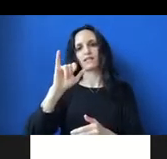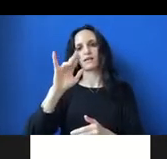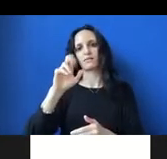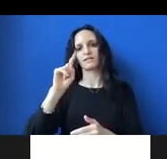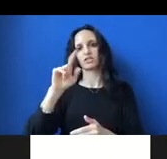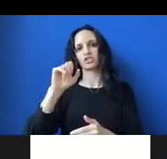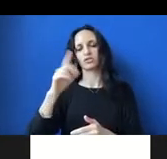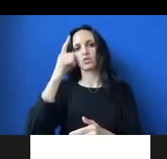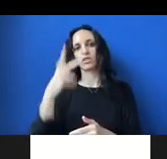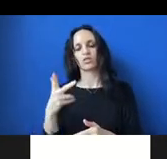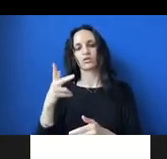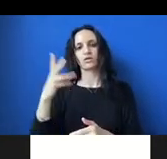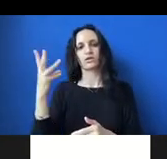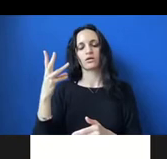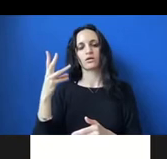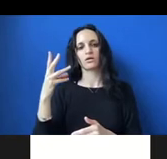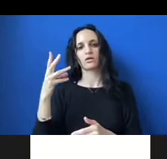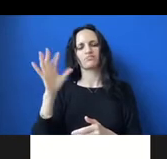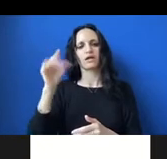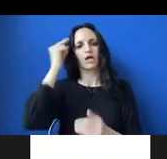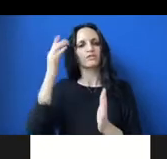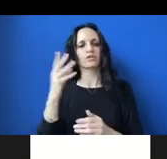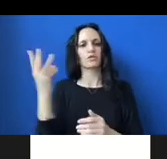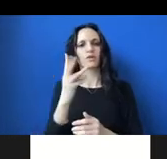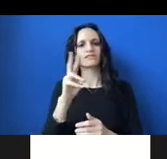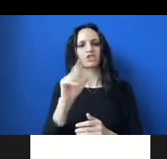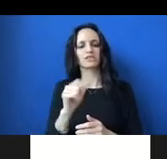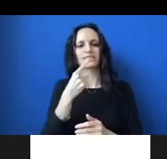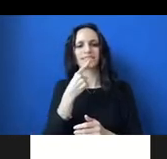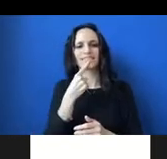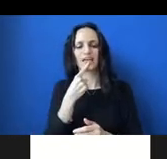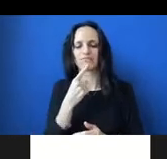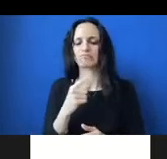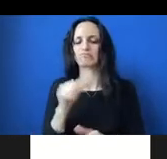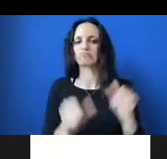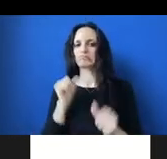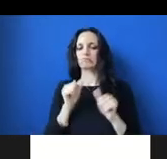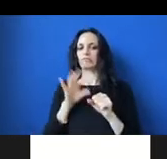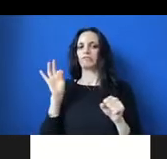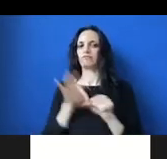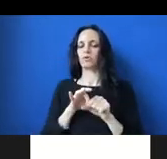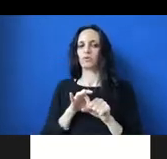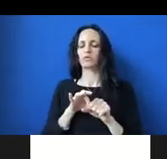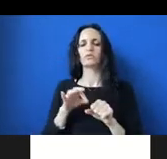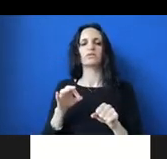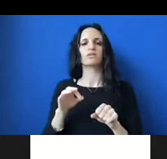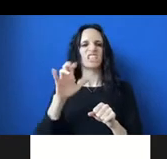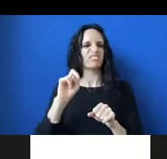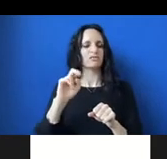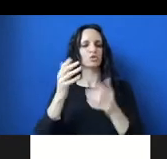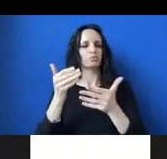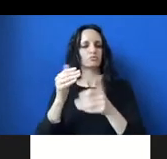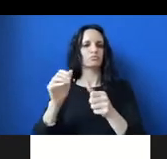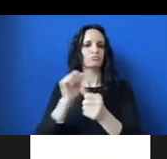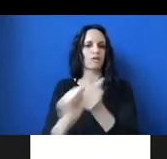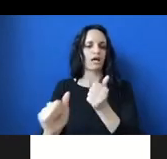Virginia has already said that he is very reluctant to vote to end the filibuster in order to pass even voter suppression, anti